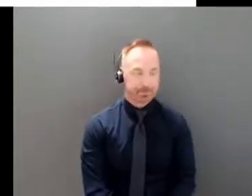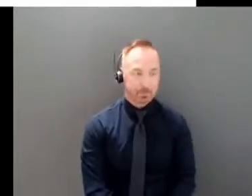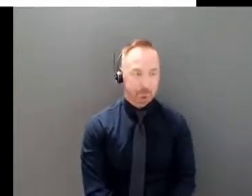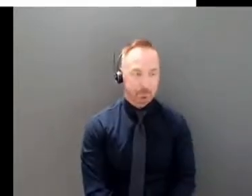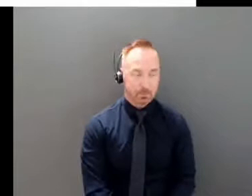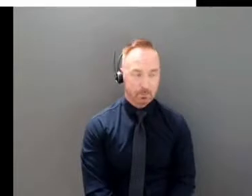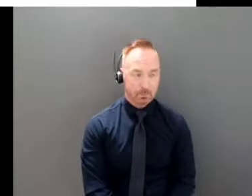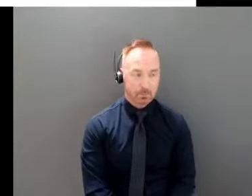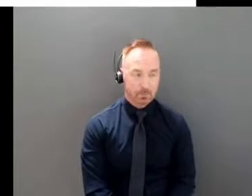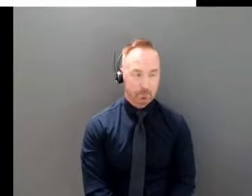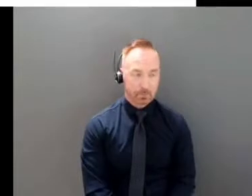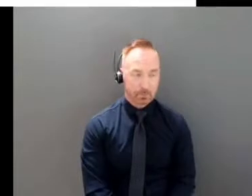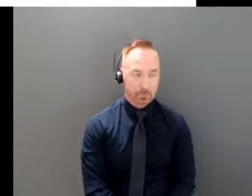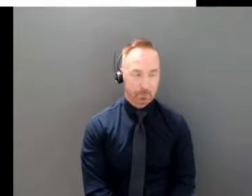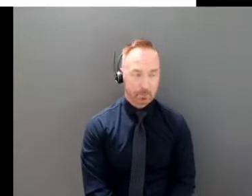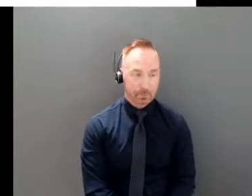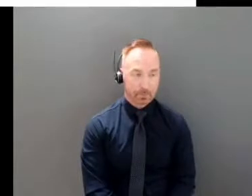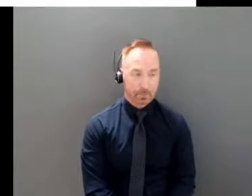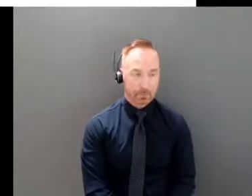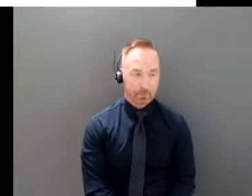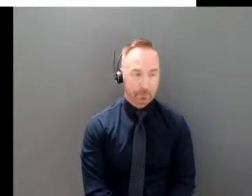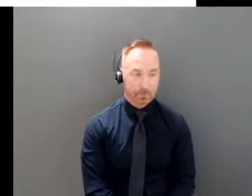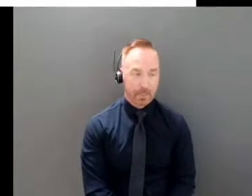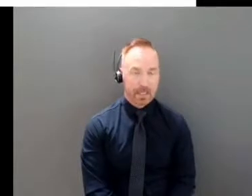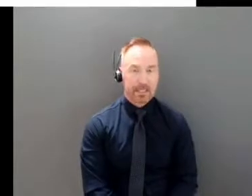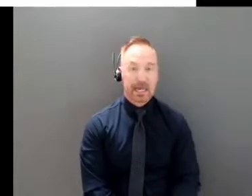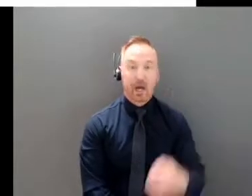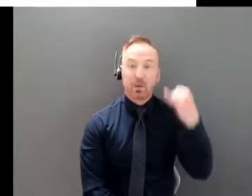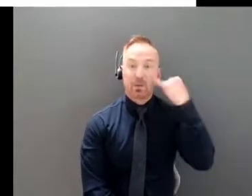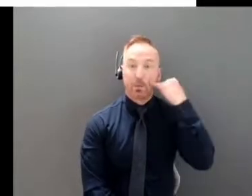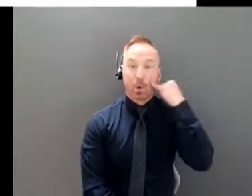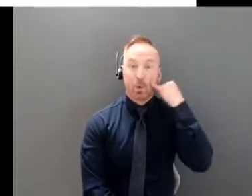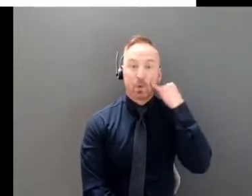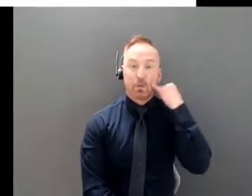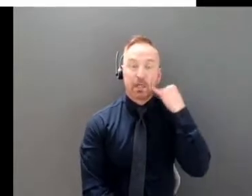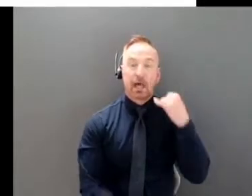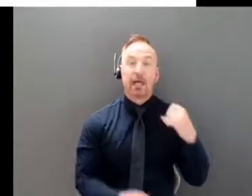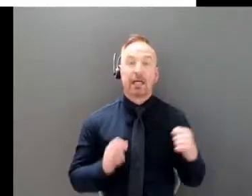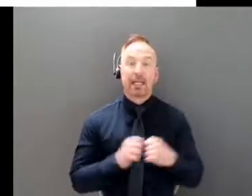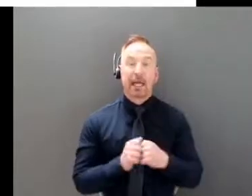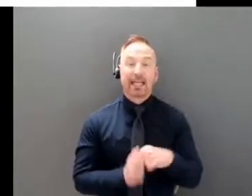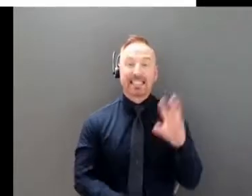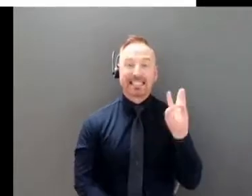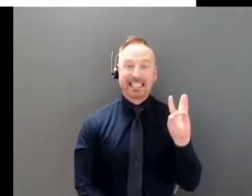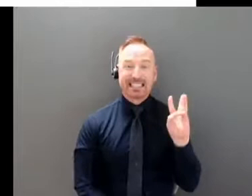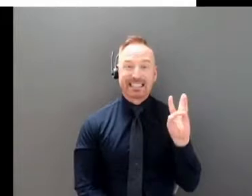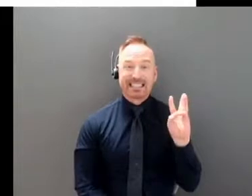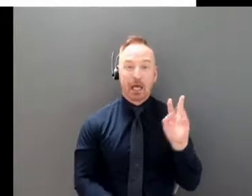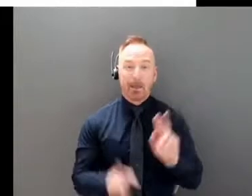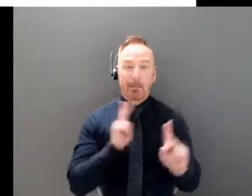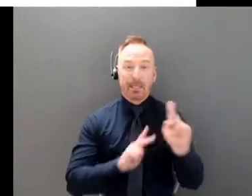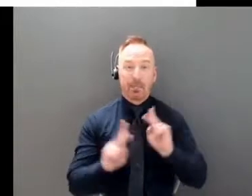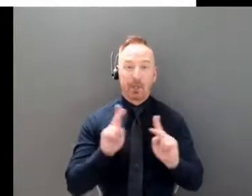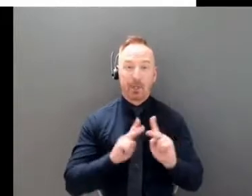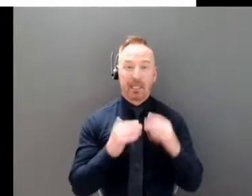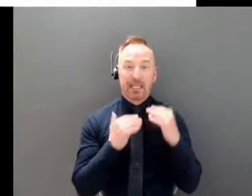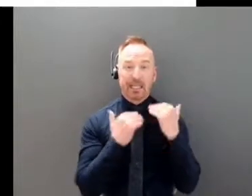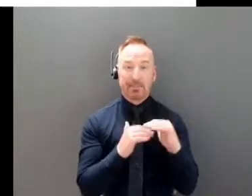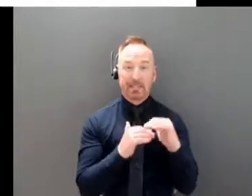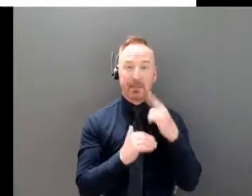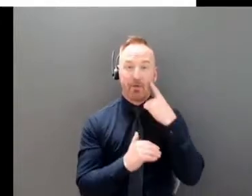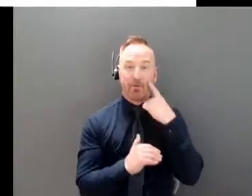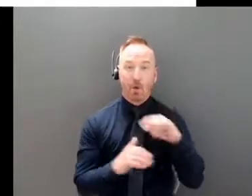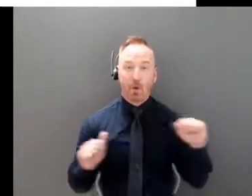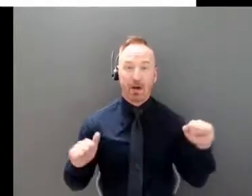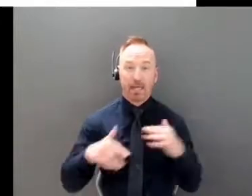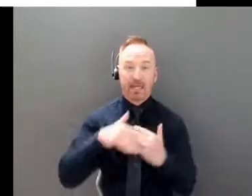let's put in place a six person gathering limit you can see a difference you can see that the actual that wave of